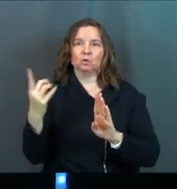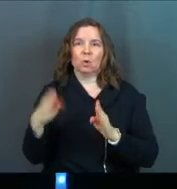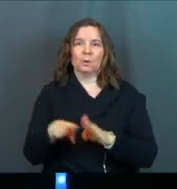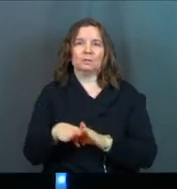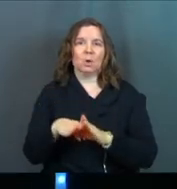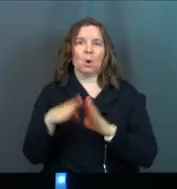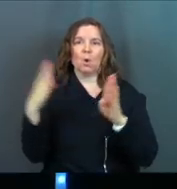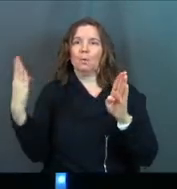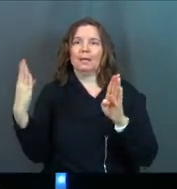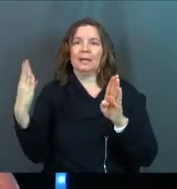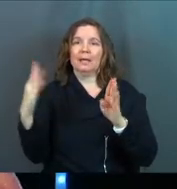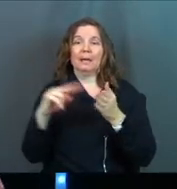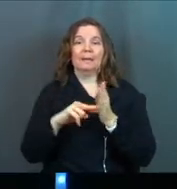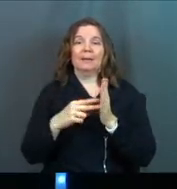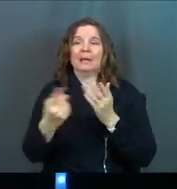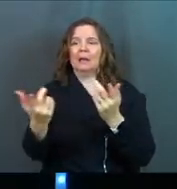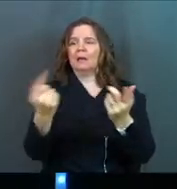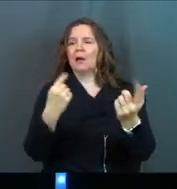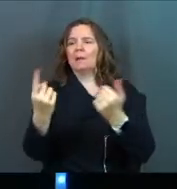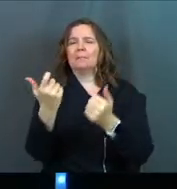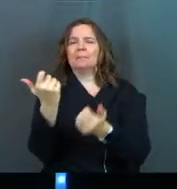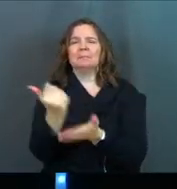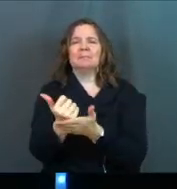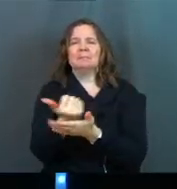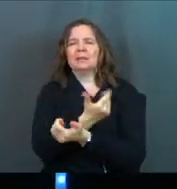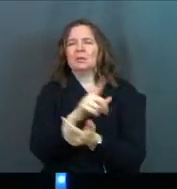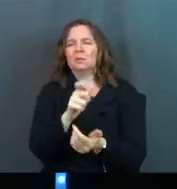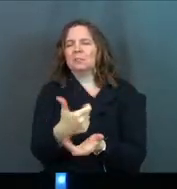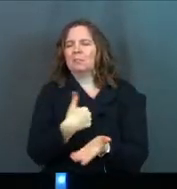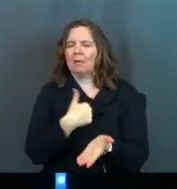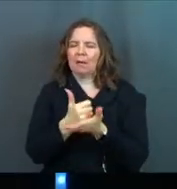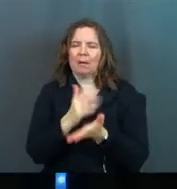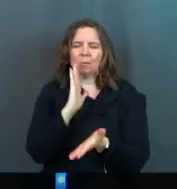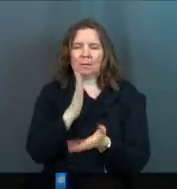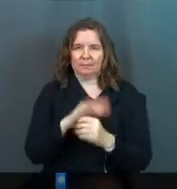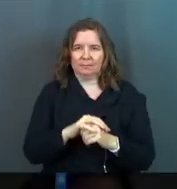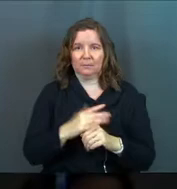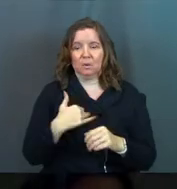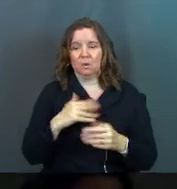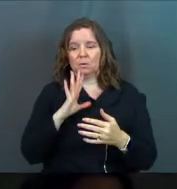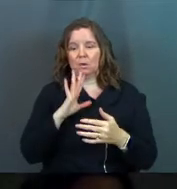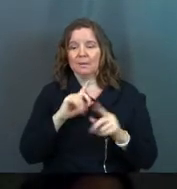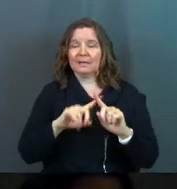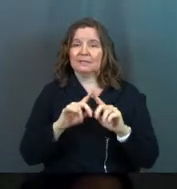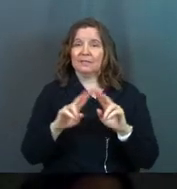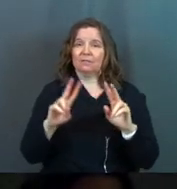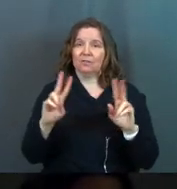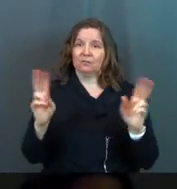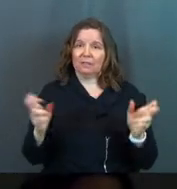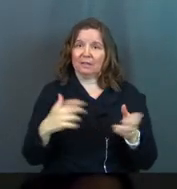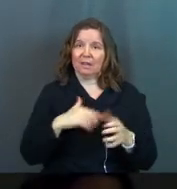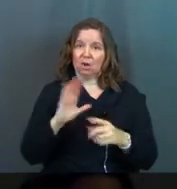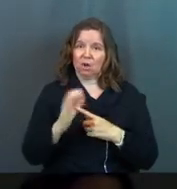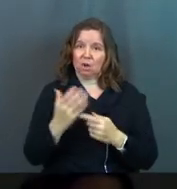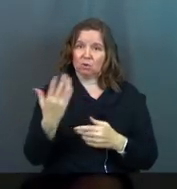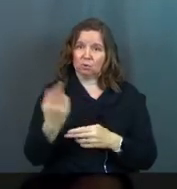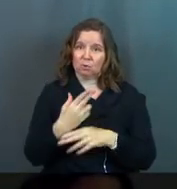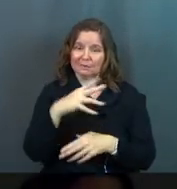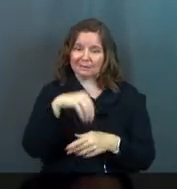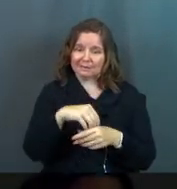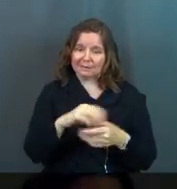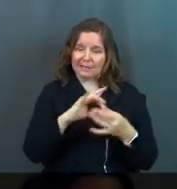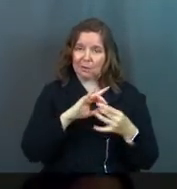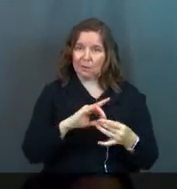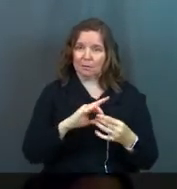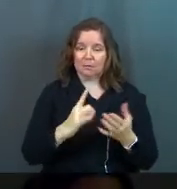My door's always open. In this series, we've been talking about different phrases that our culture uses inside of relationships.